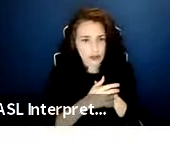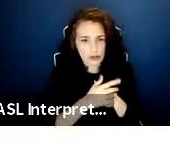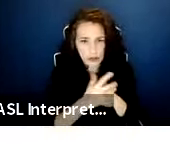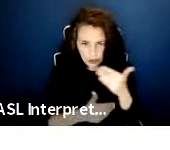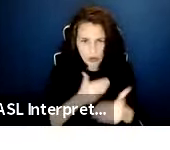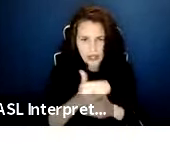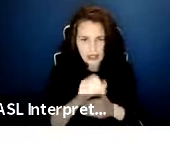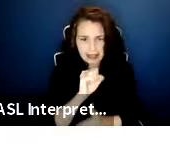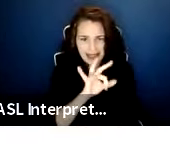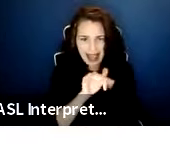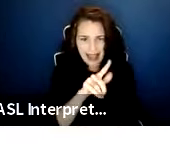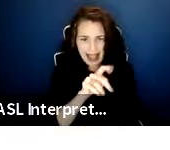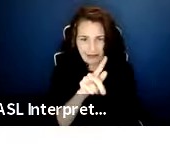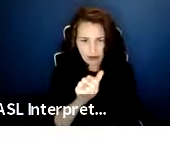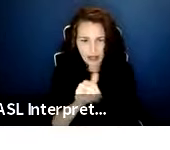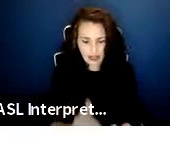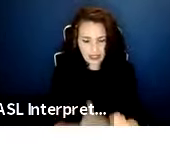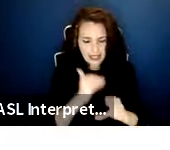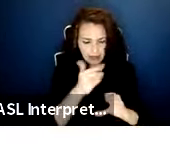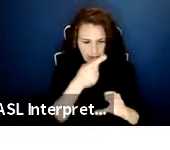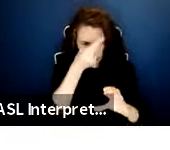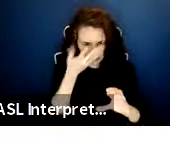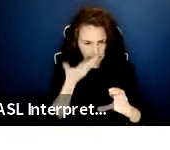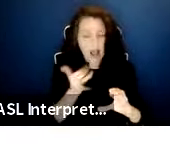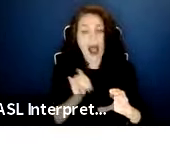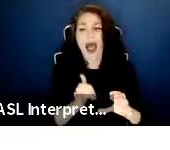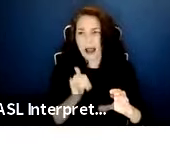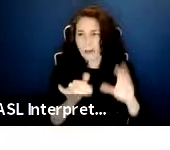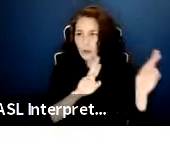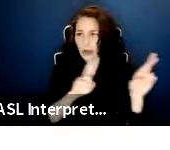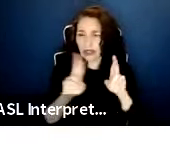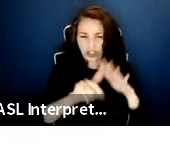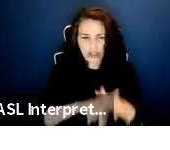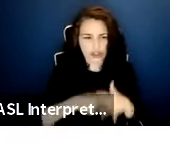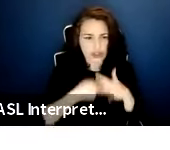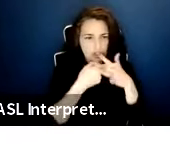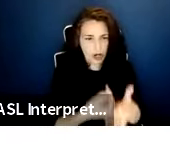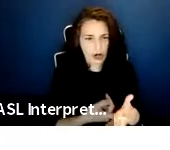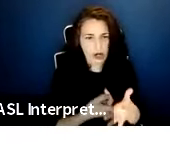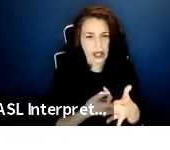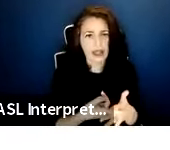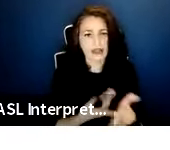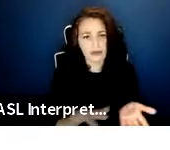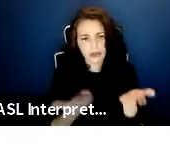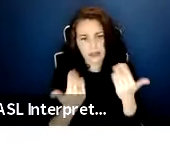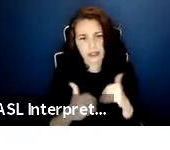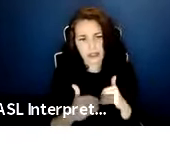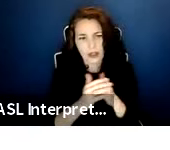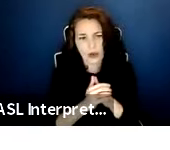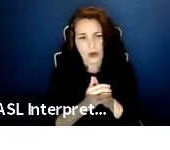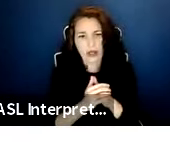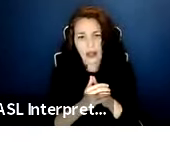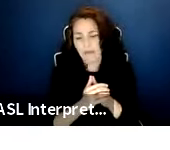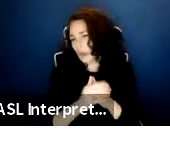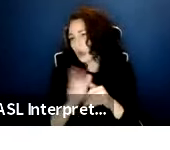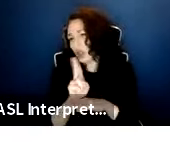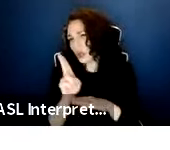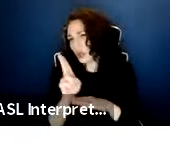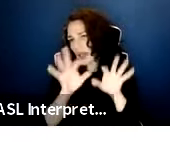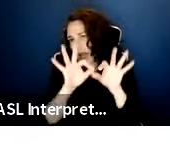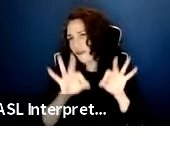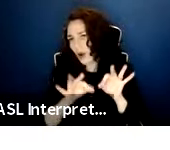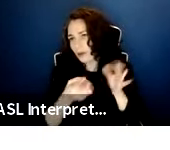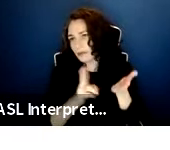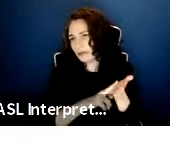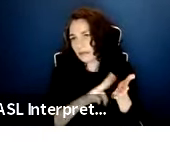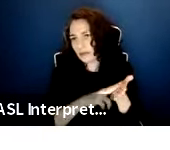email letting you know that you are ready to start, and that email will include the performer acknowledgement form. So, you will receive that form to use. You do have